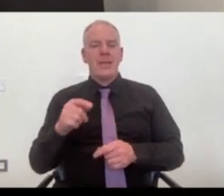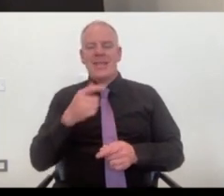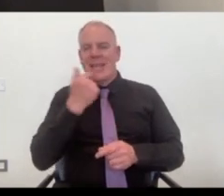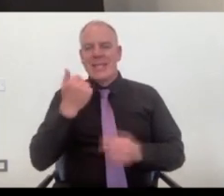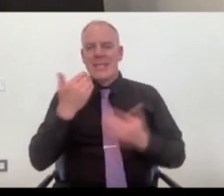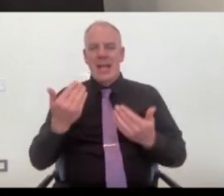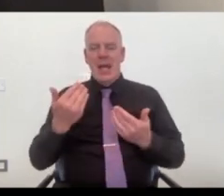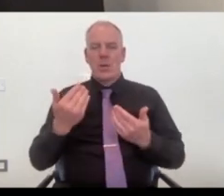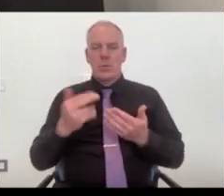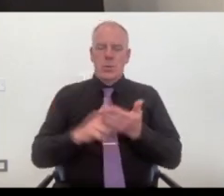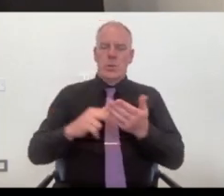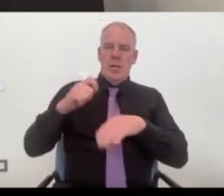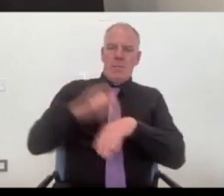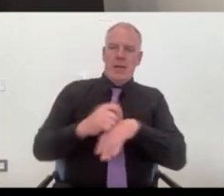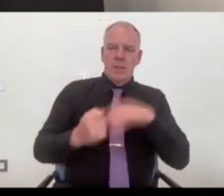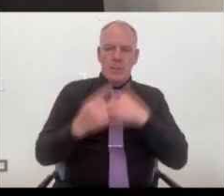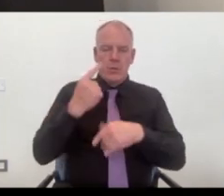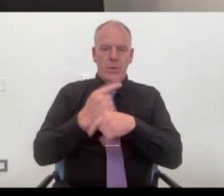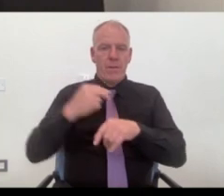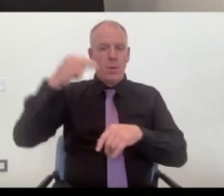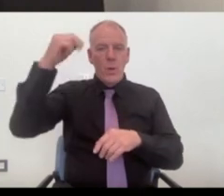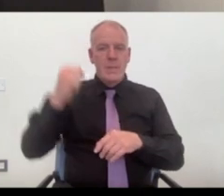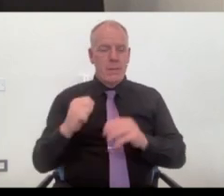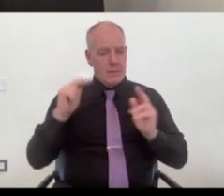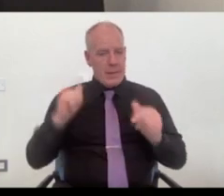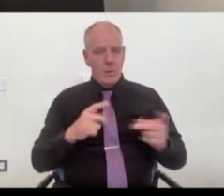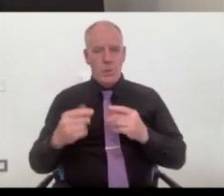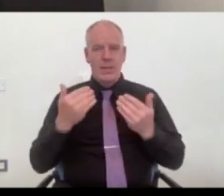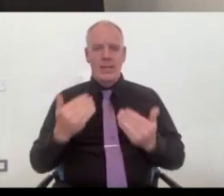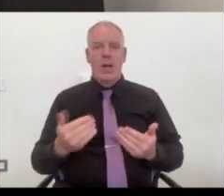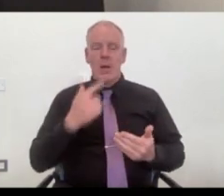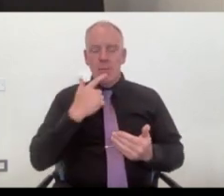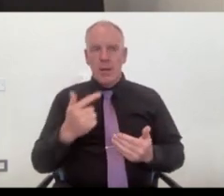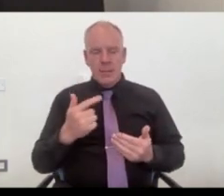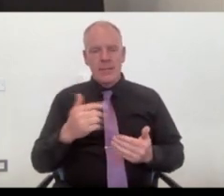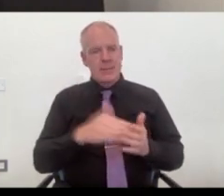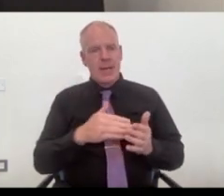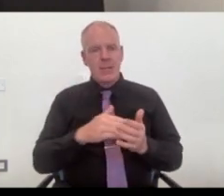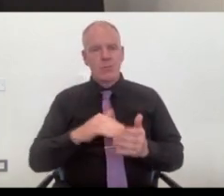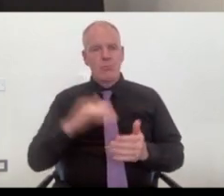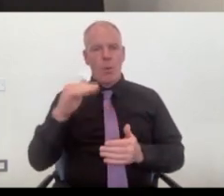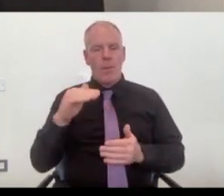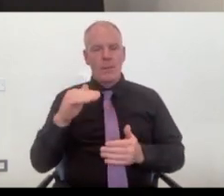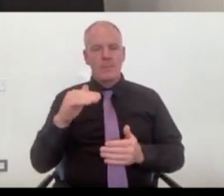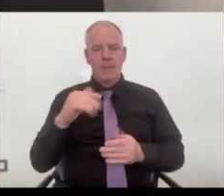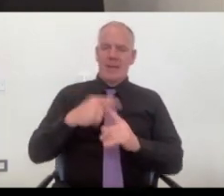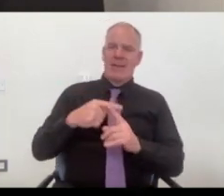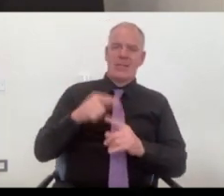to, to maximize the opportunities north and south. But, so it would be, we, we are at an advantage at that point.